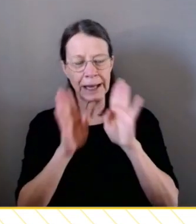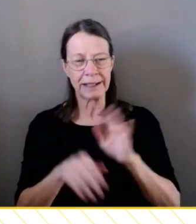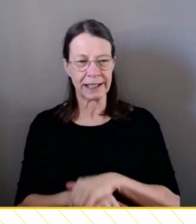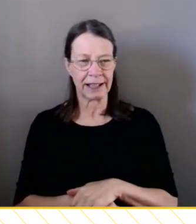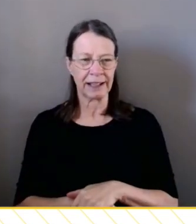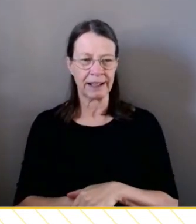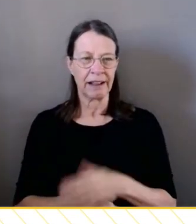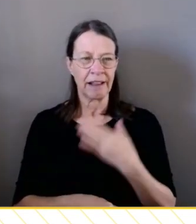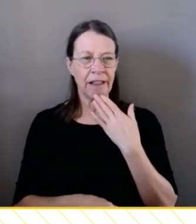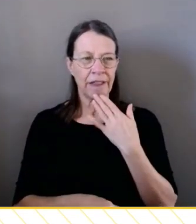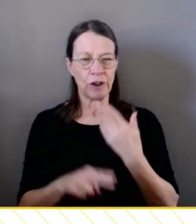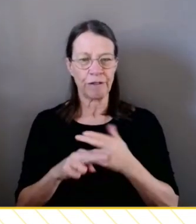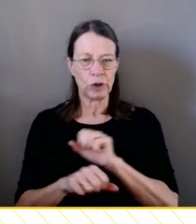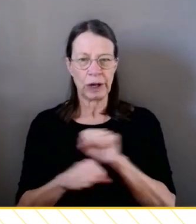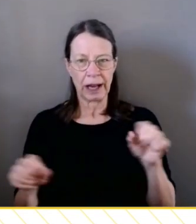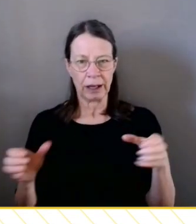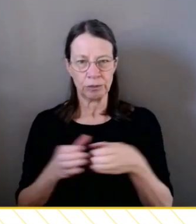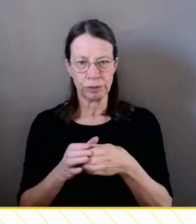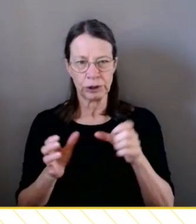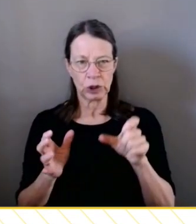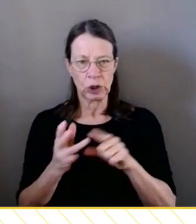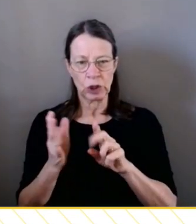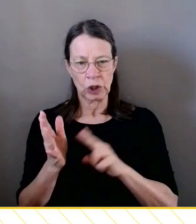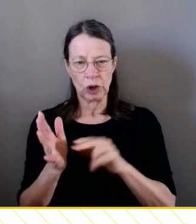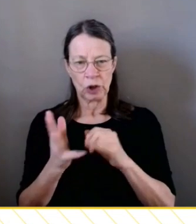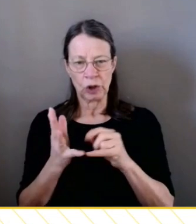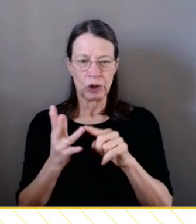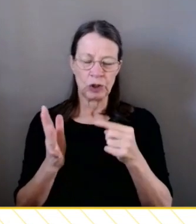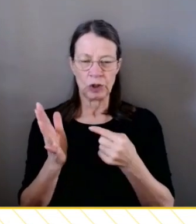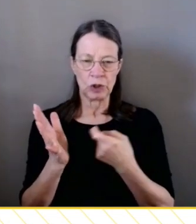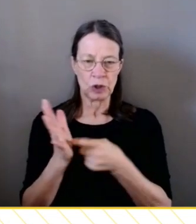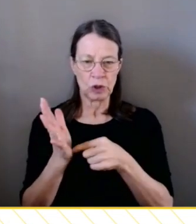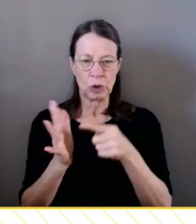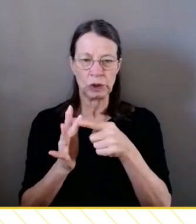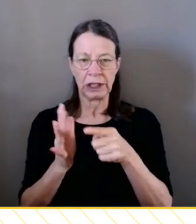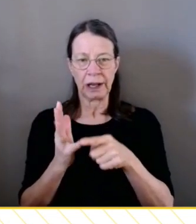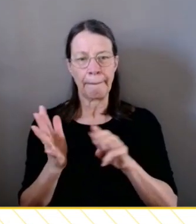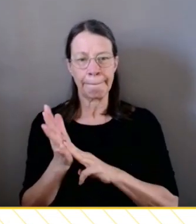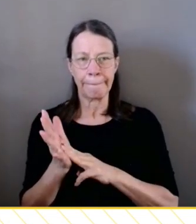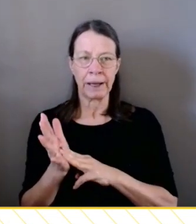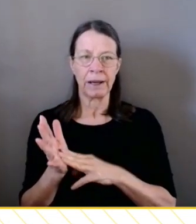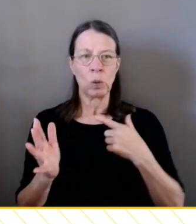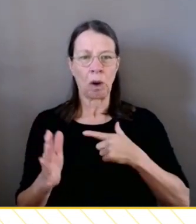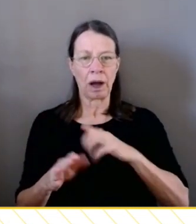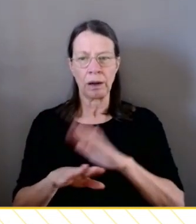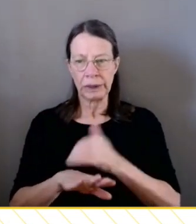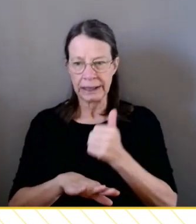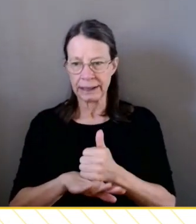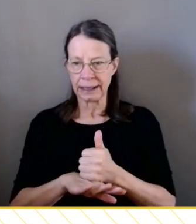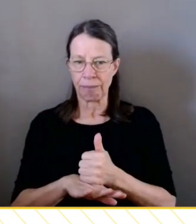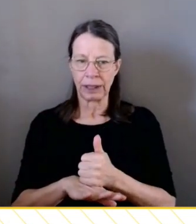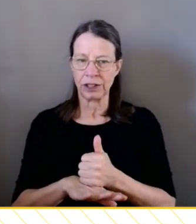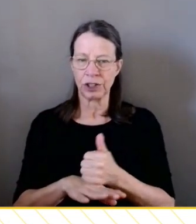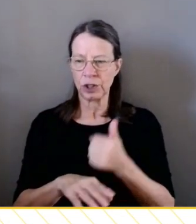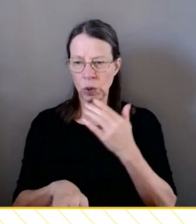the consortium and the way that we've established working together, we simply wouldn't have a centre. I'd like to thank our management committee that